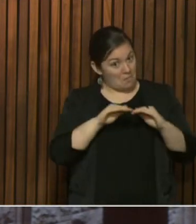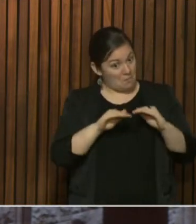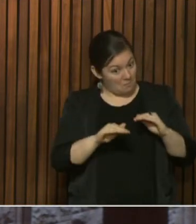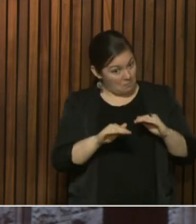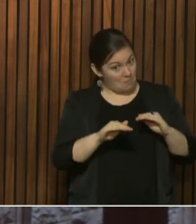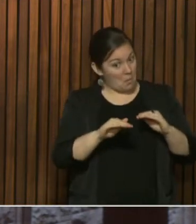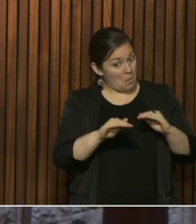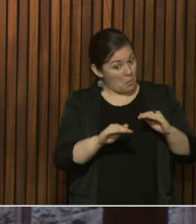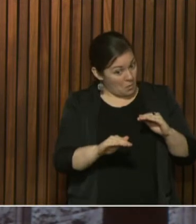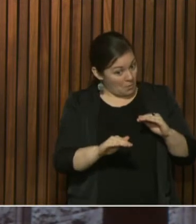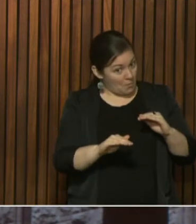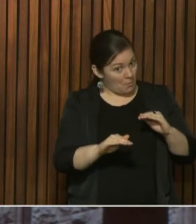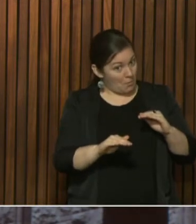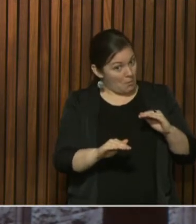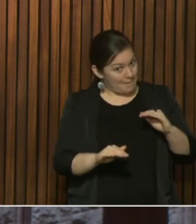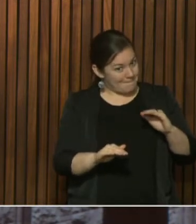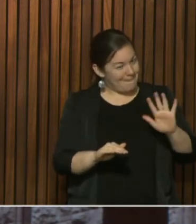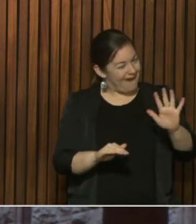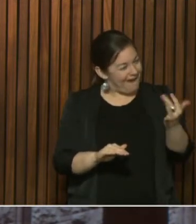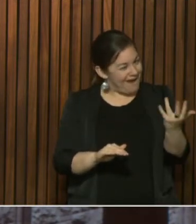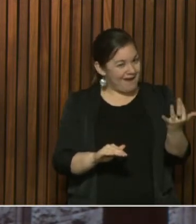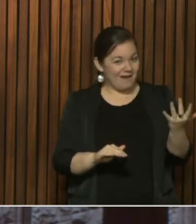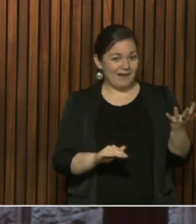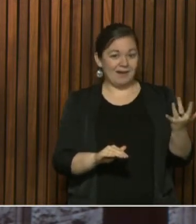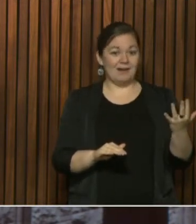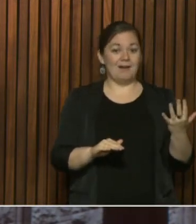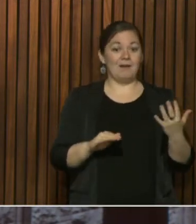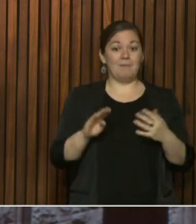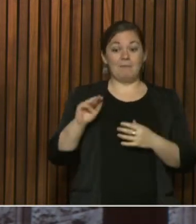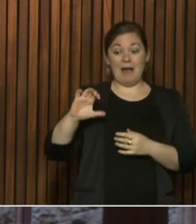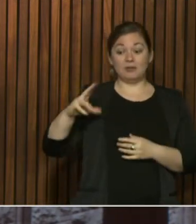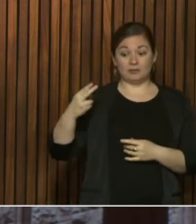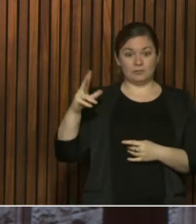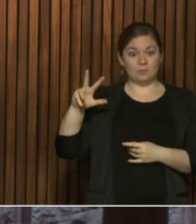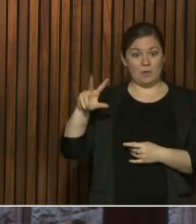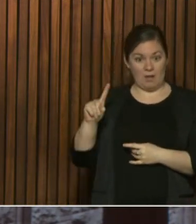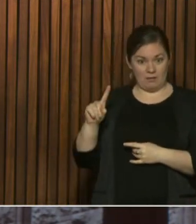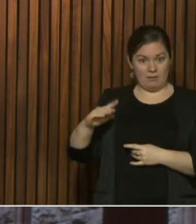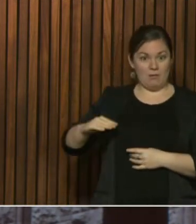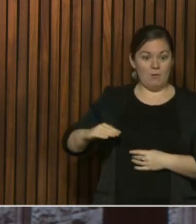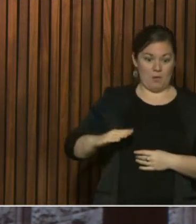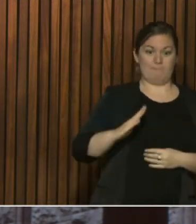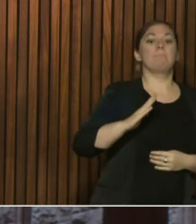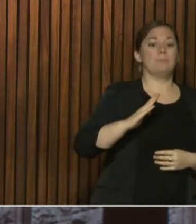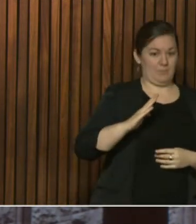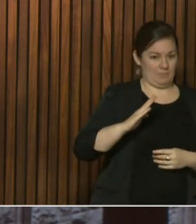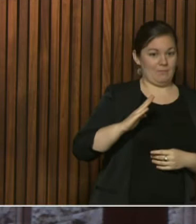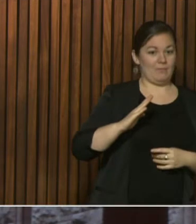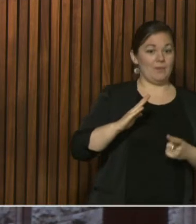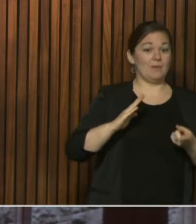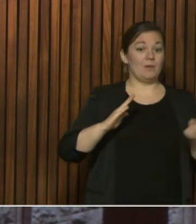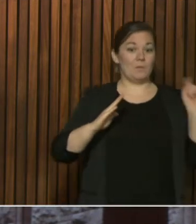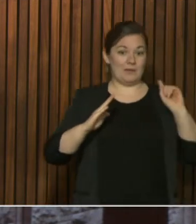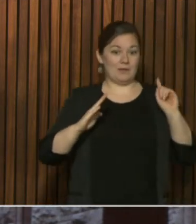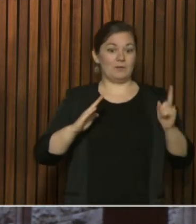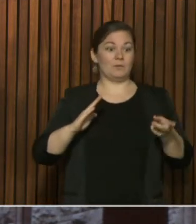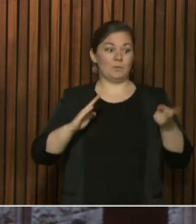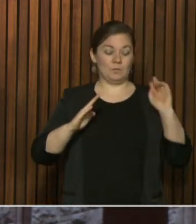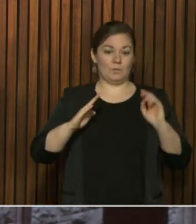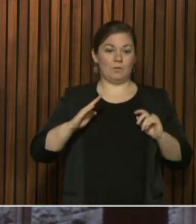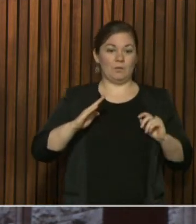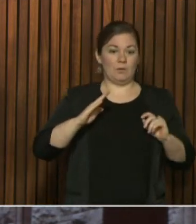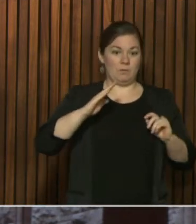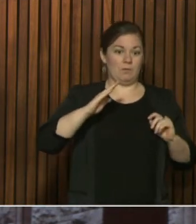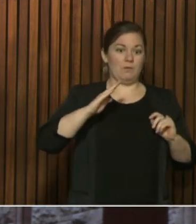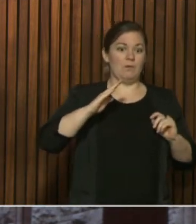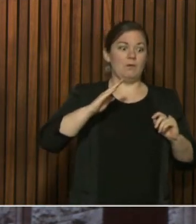up on the 31st. It stayed and plateaued around the middle of the week, around the mid and 400s and